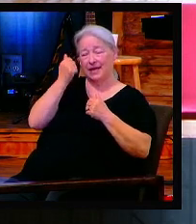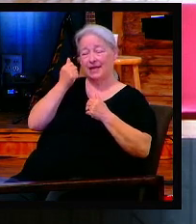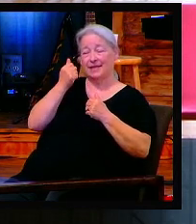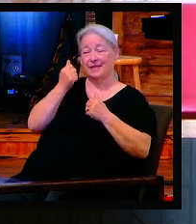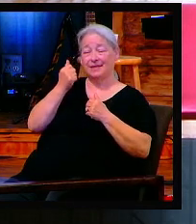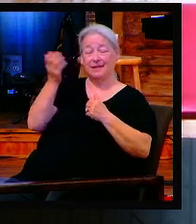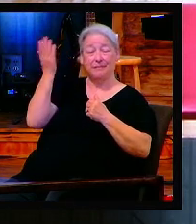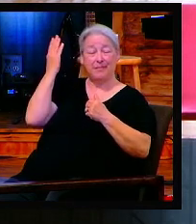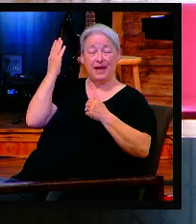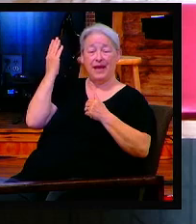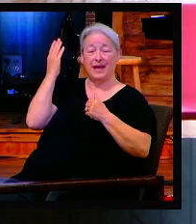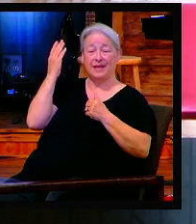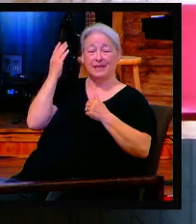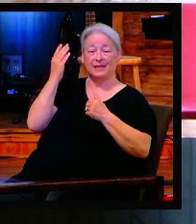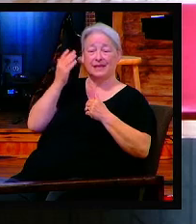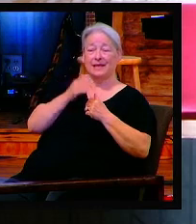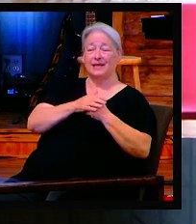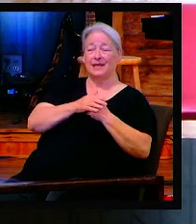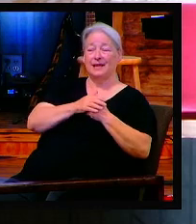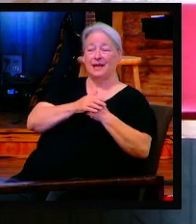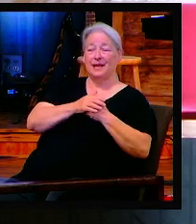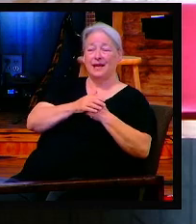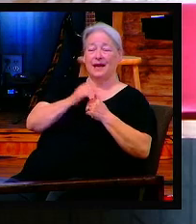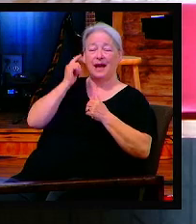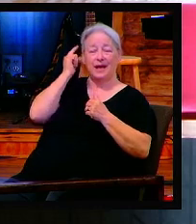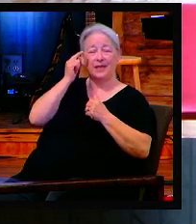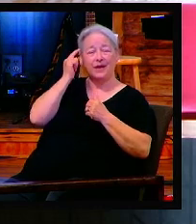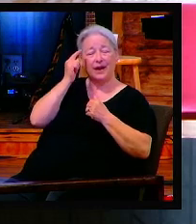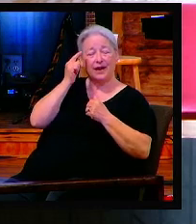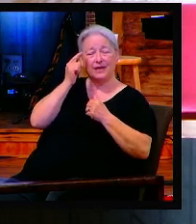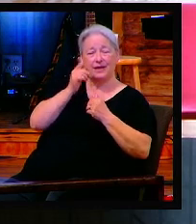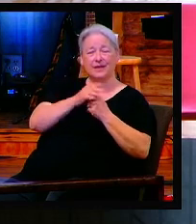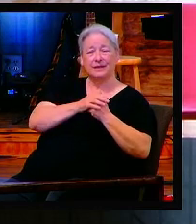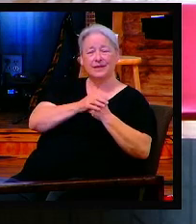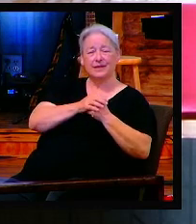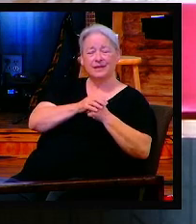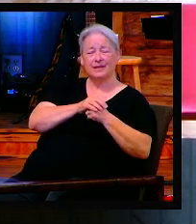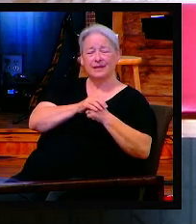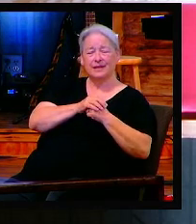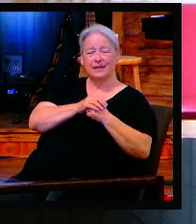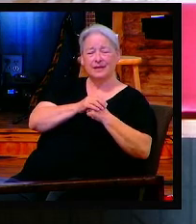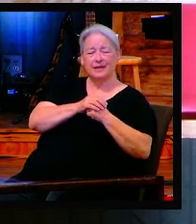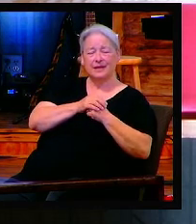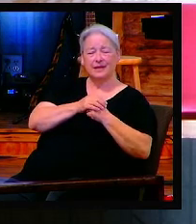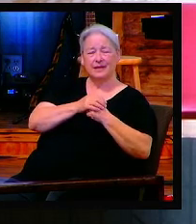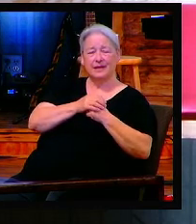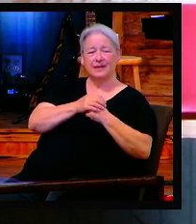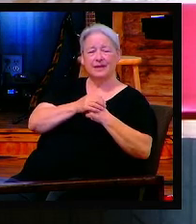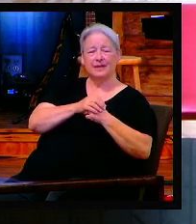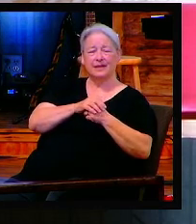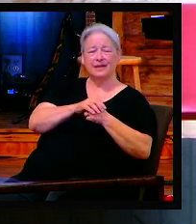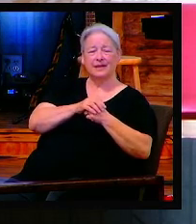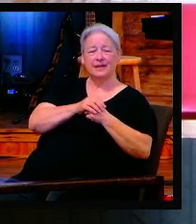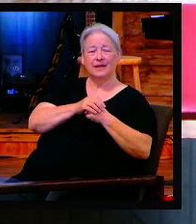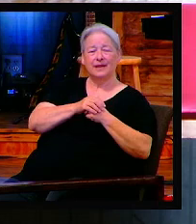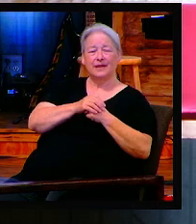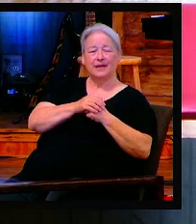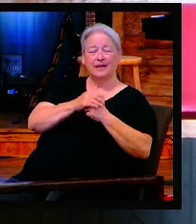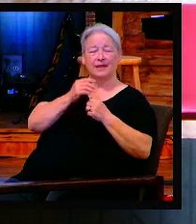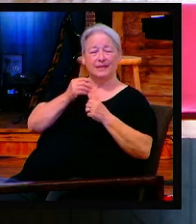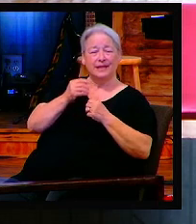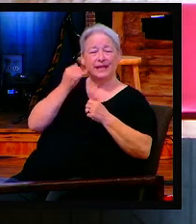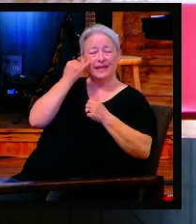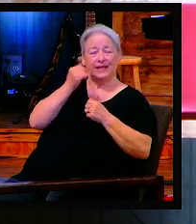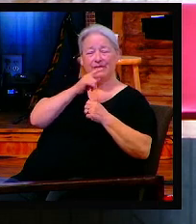really pays attention to you in church. Like if you're rude to somebody while they were getting coffee and a donut, God saw that. Right?